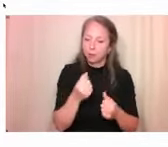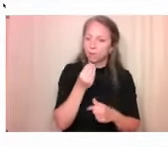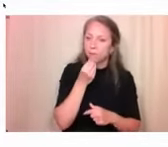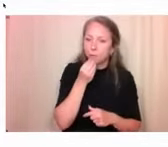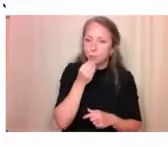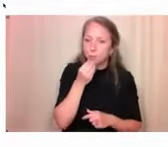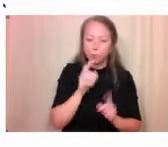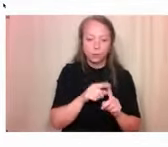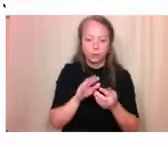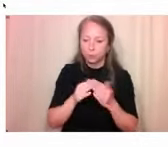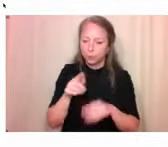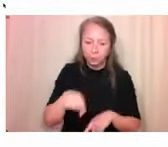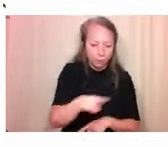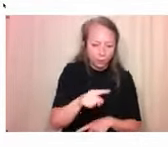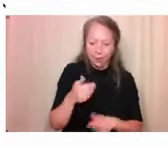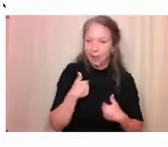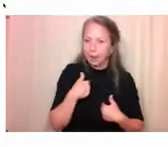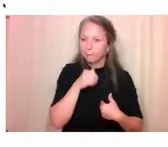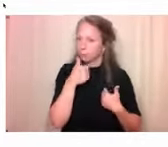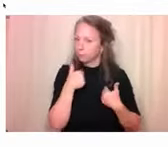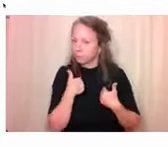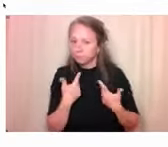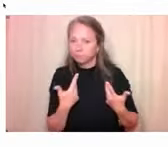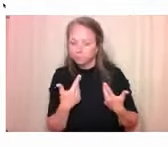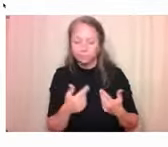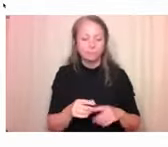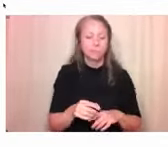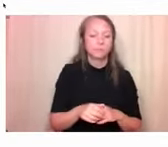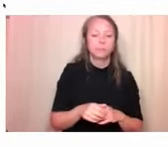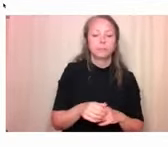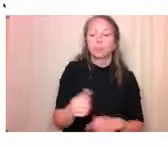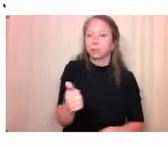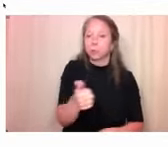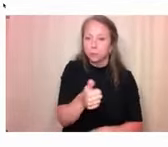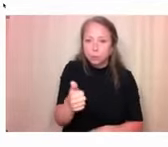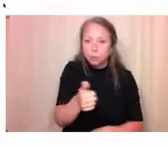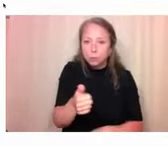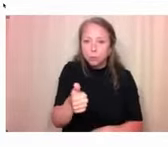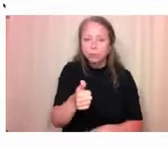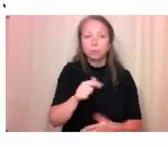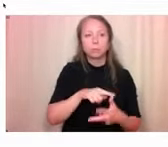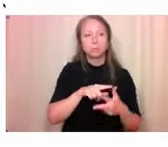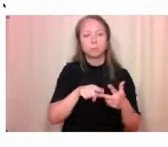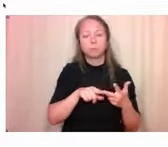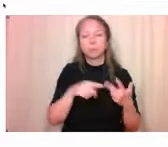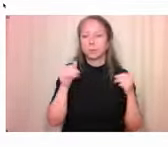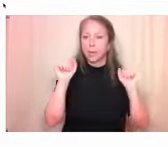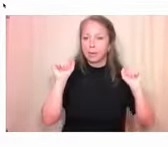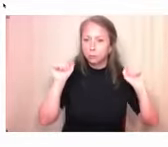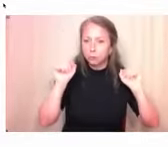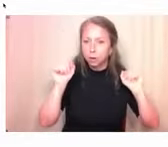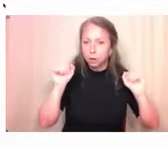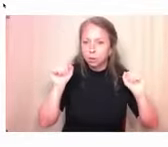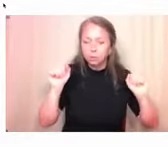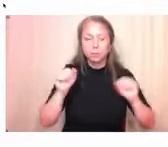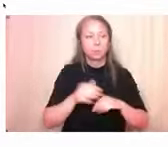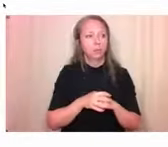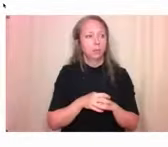recreation spaces for active transportation and exercise, the location and quality of public transit stops,